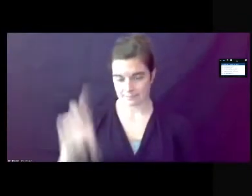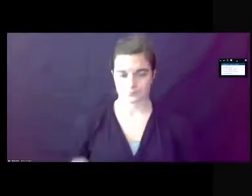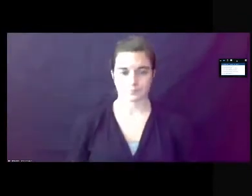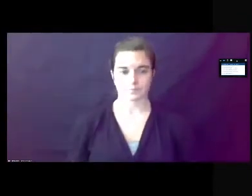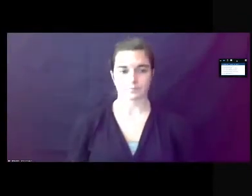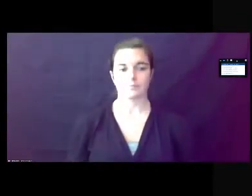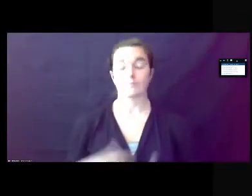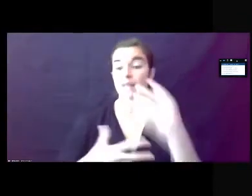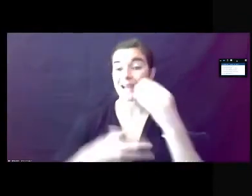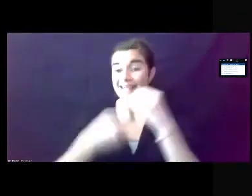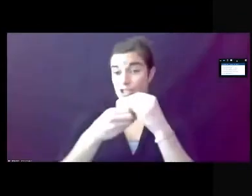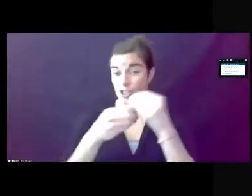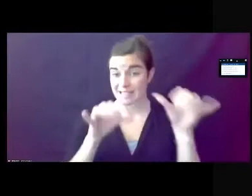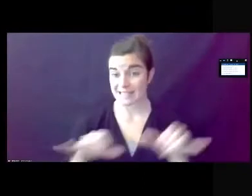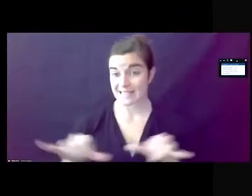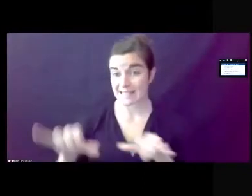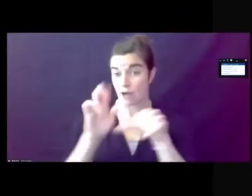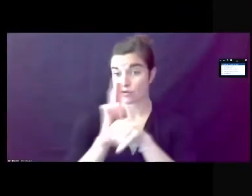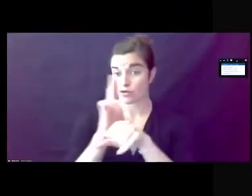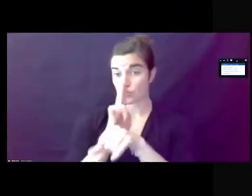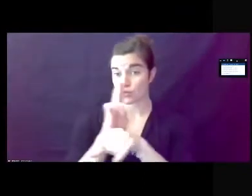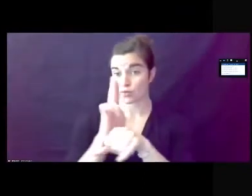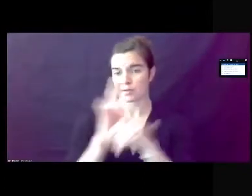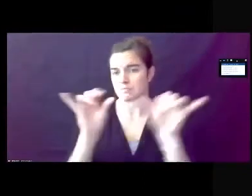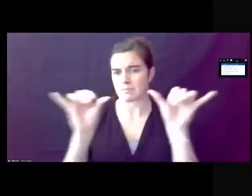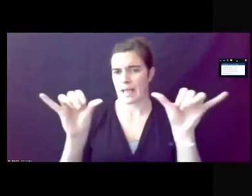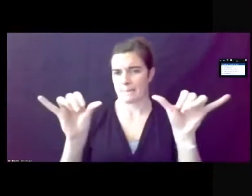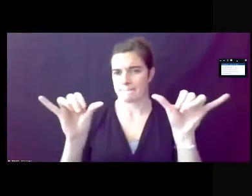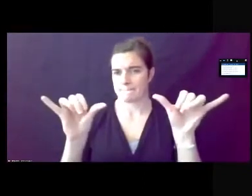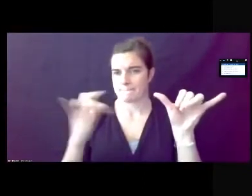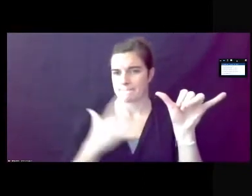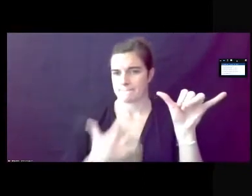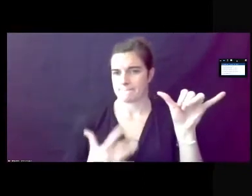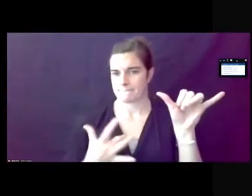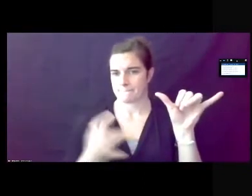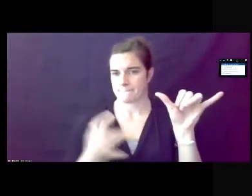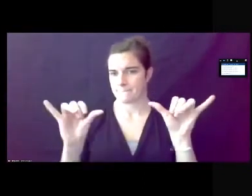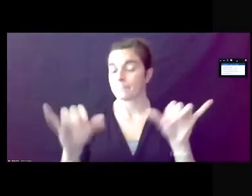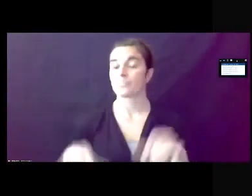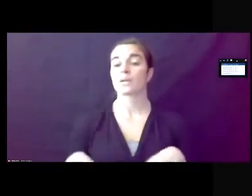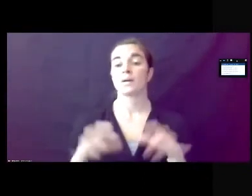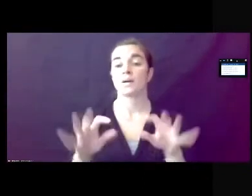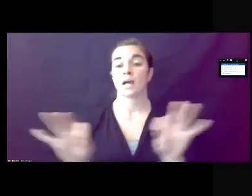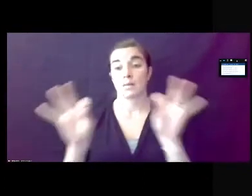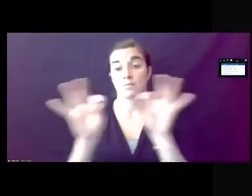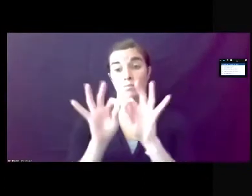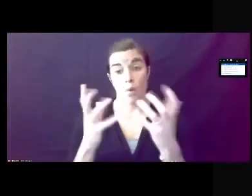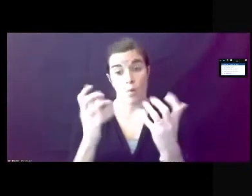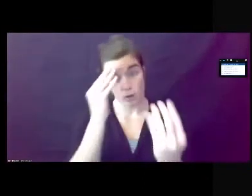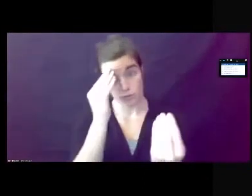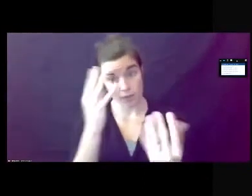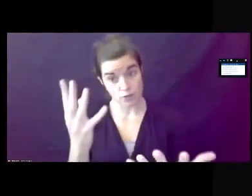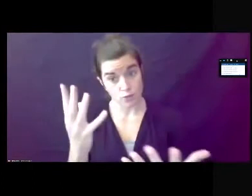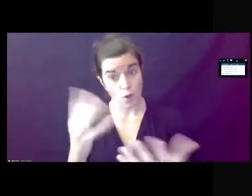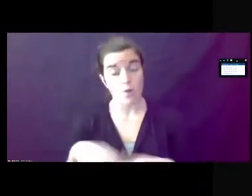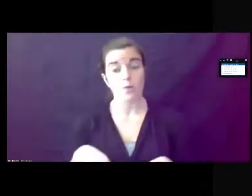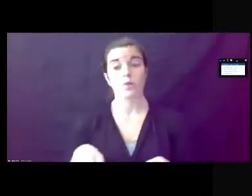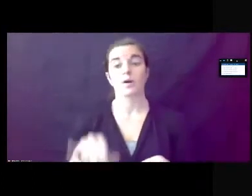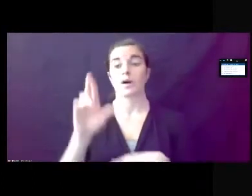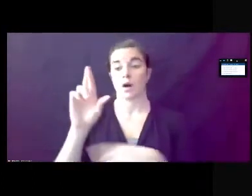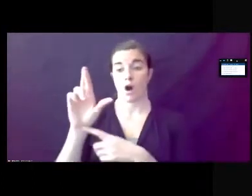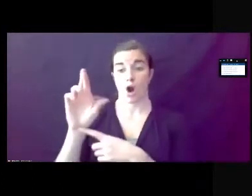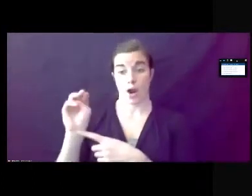the standards and uses permitted remain largely the same. An important thing that we do want to note is that